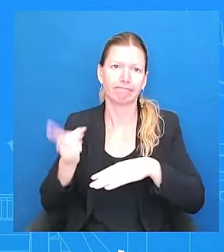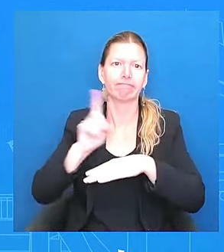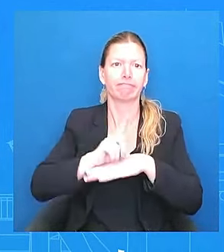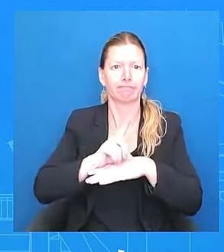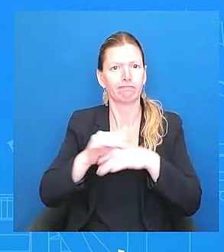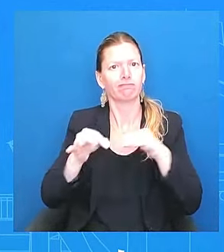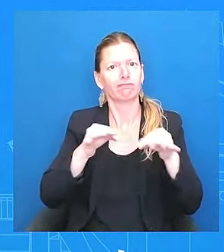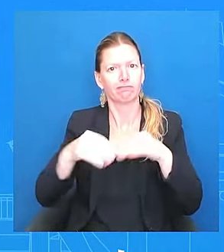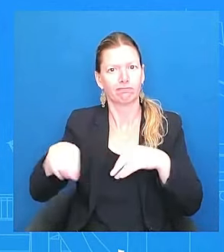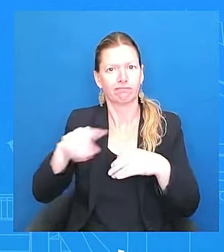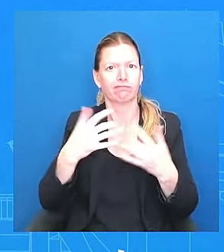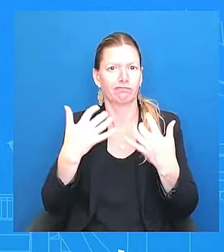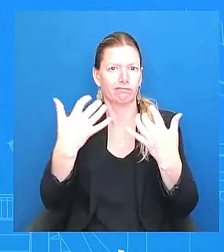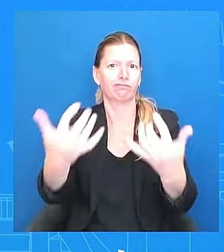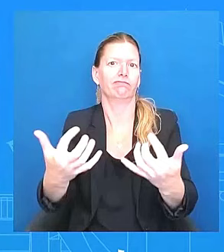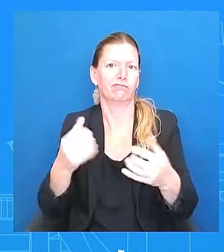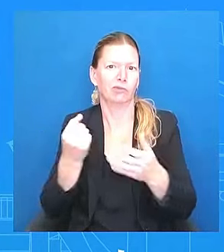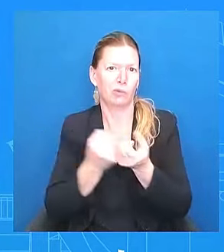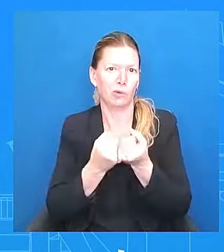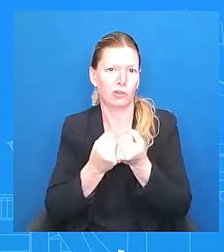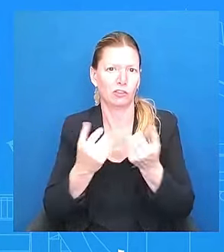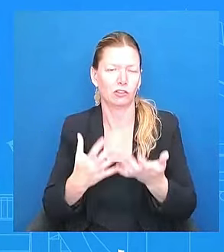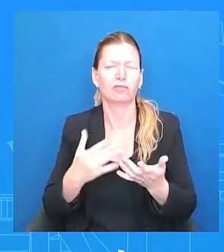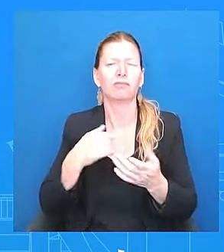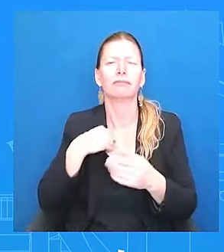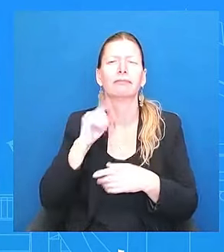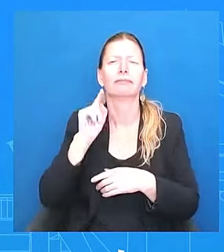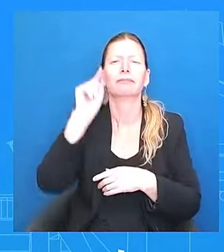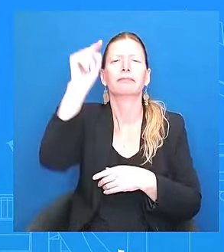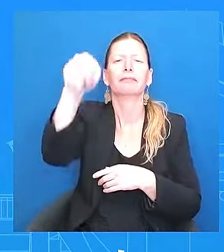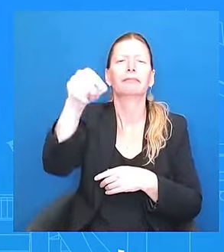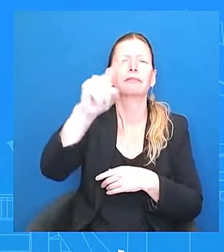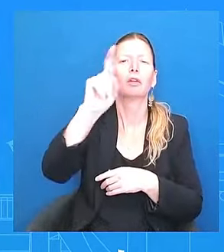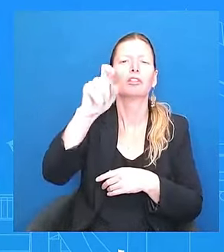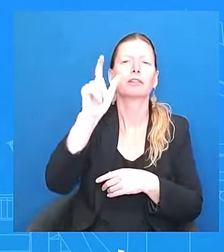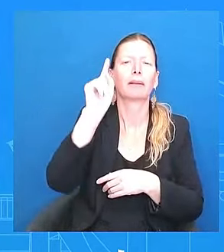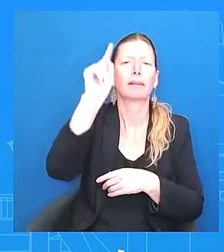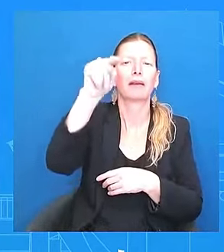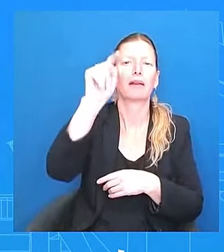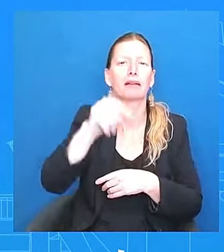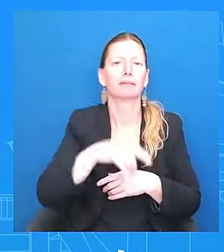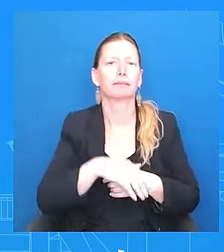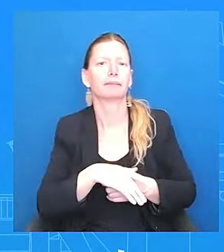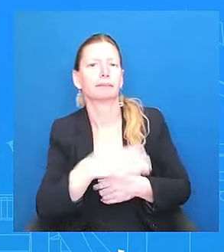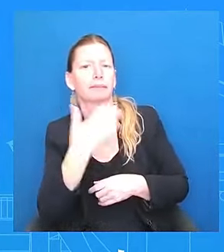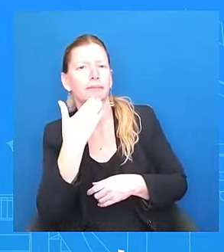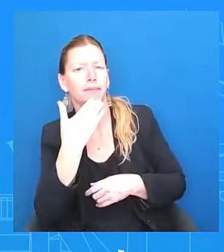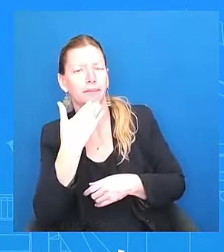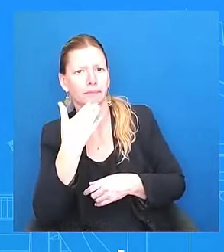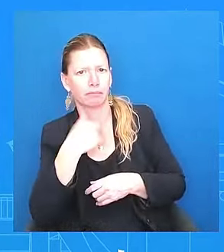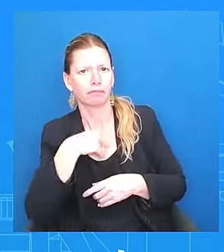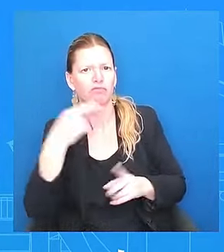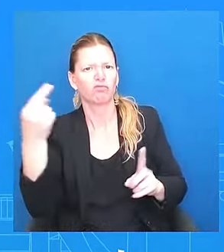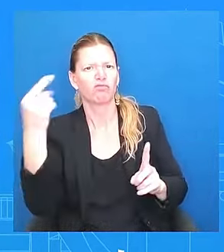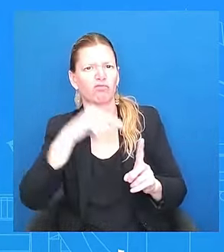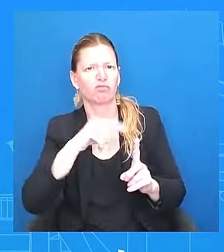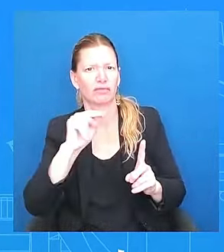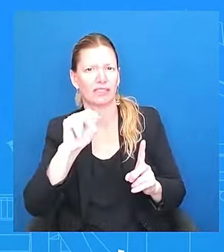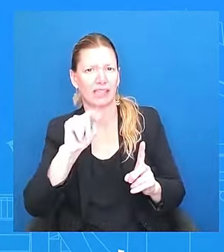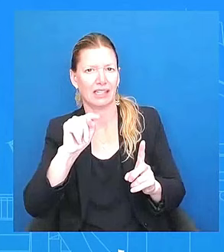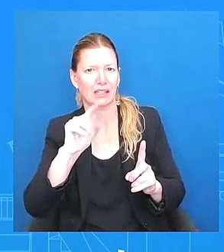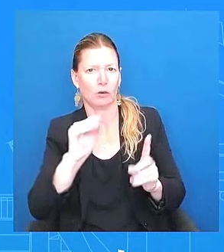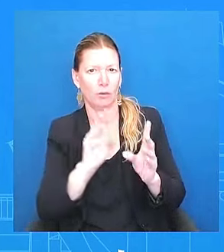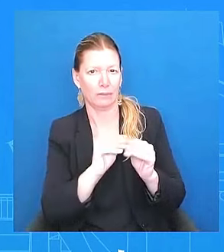I'm going to go back to the NATO meeting, if I could. Polling this week shows the president losing more ground in the American eyes over immigration,